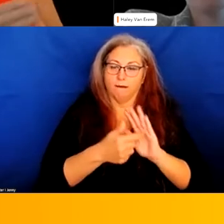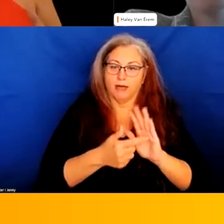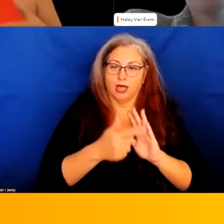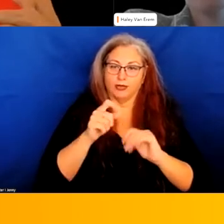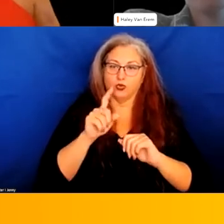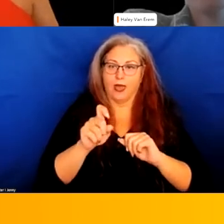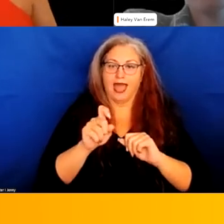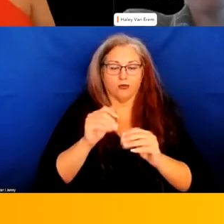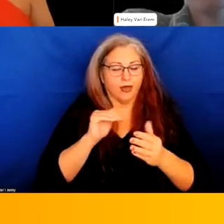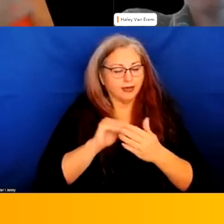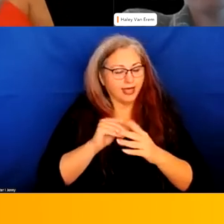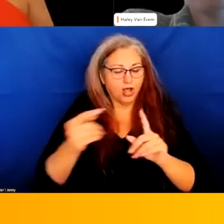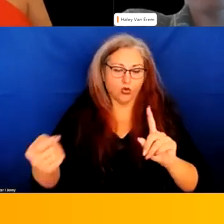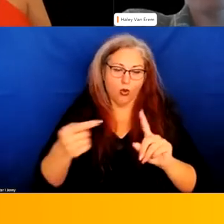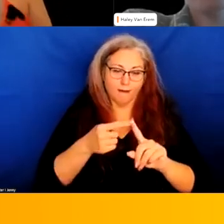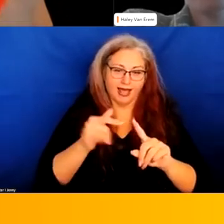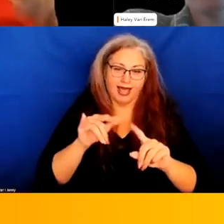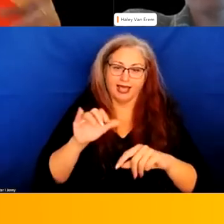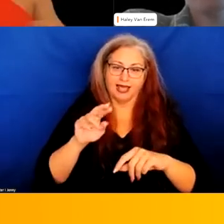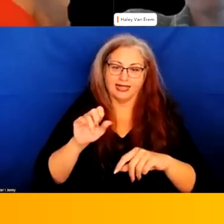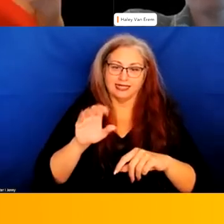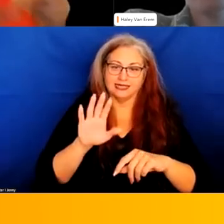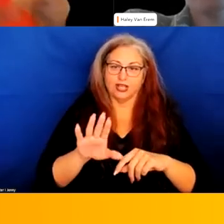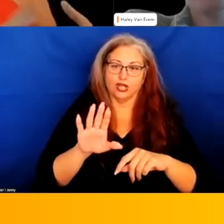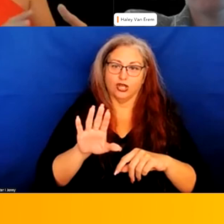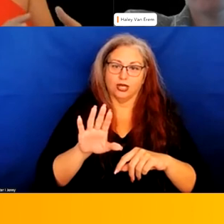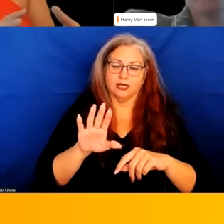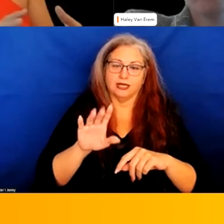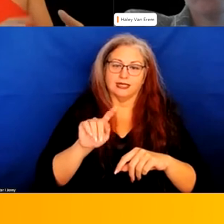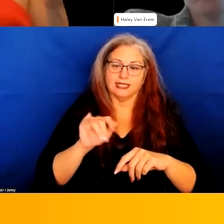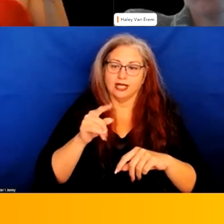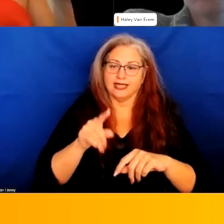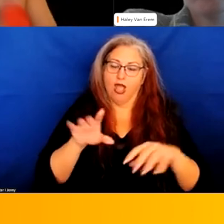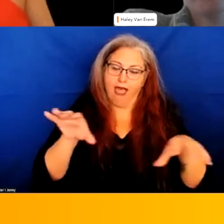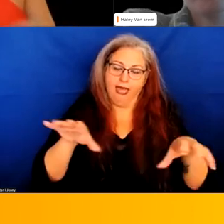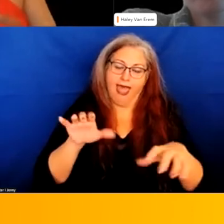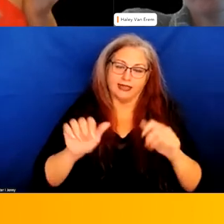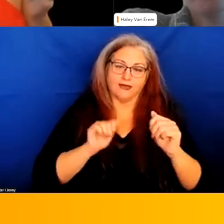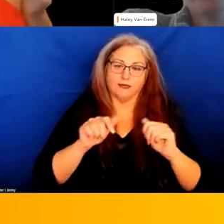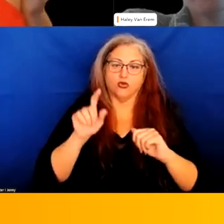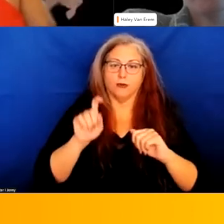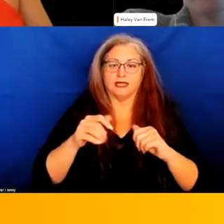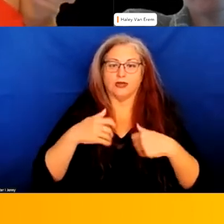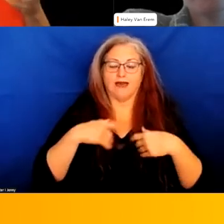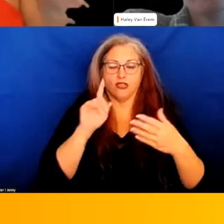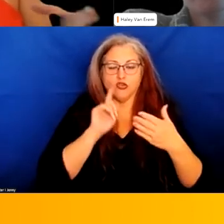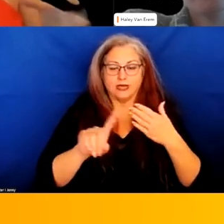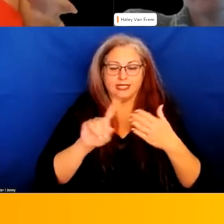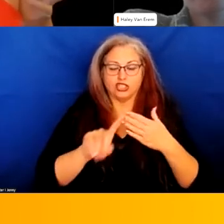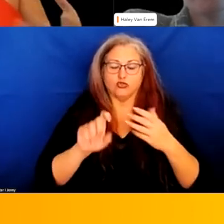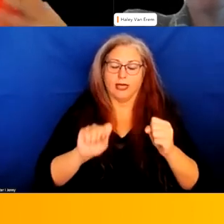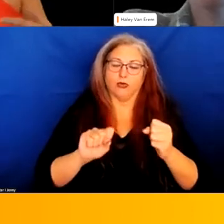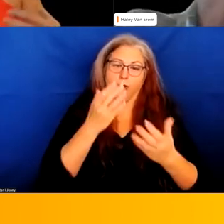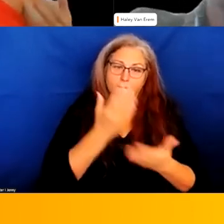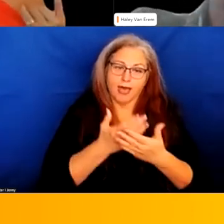to hit that again going back to like candace's and tj's their activism right like you need that research to back up if